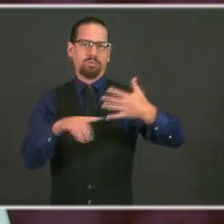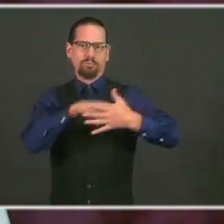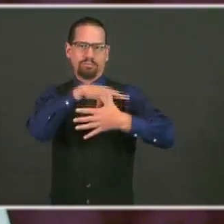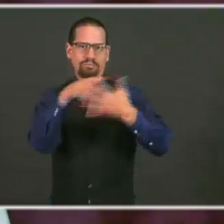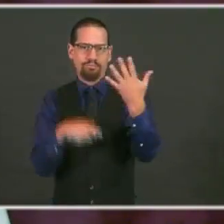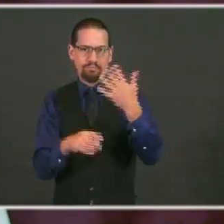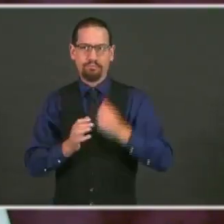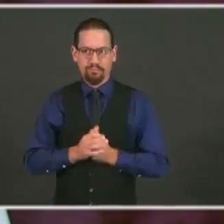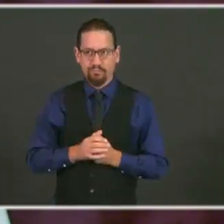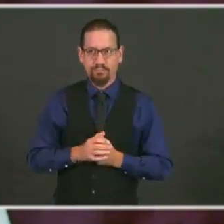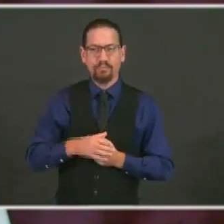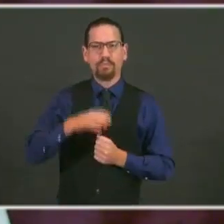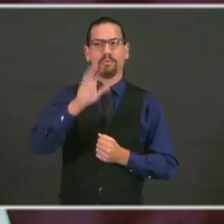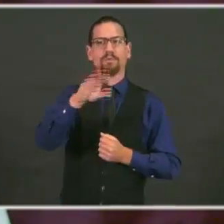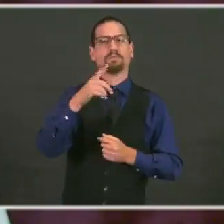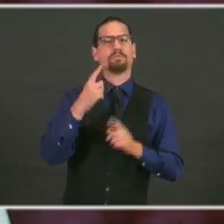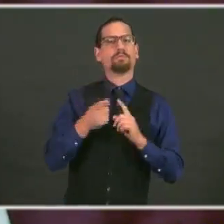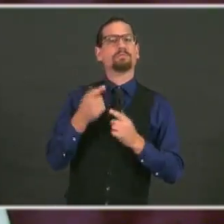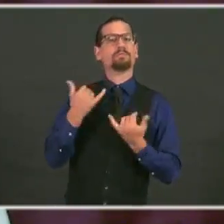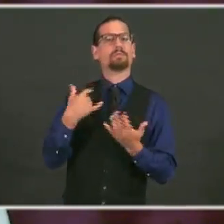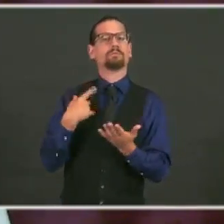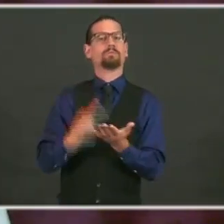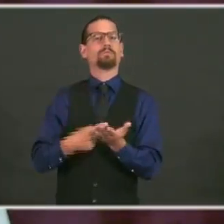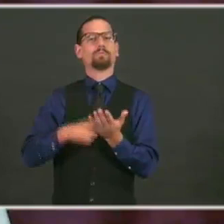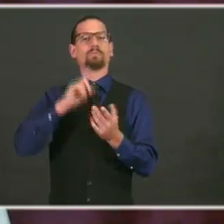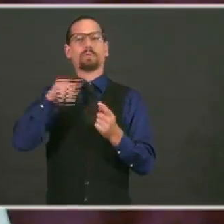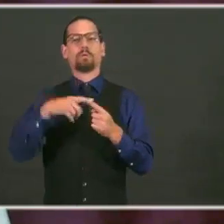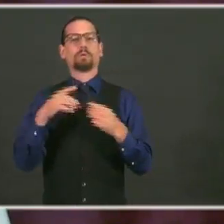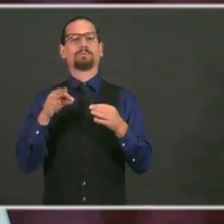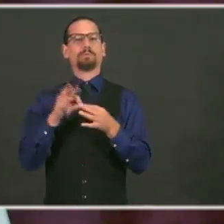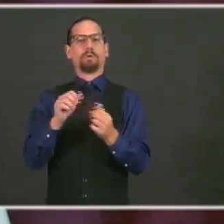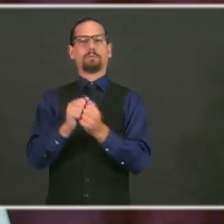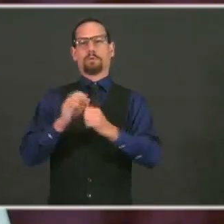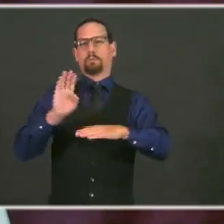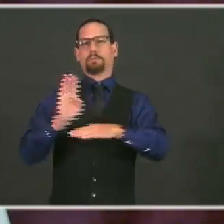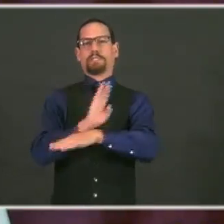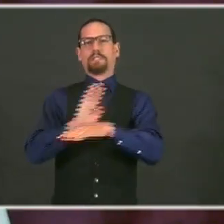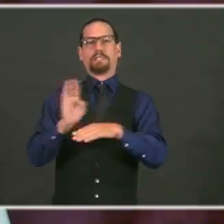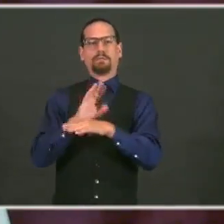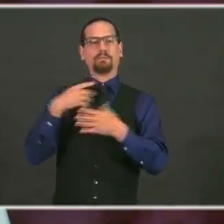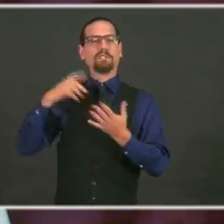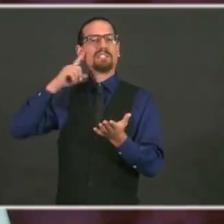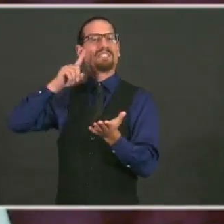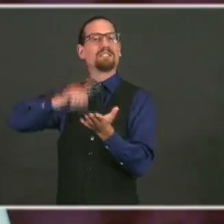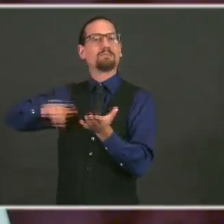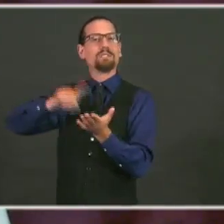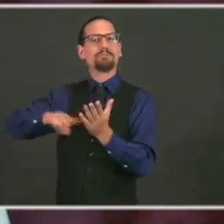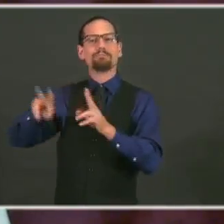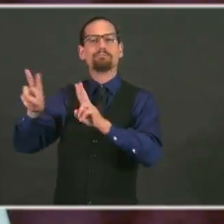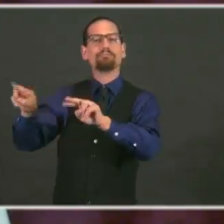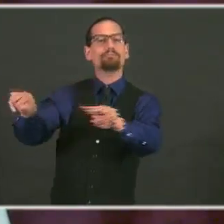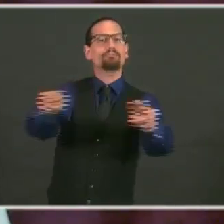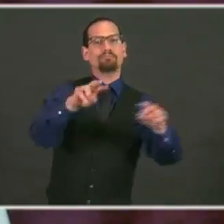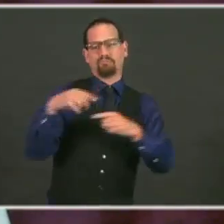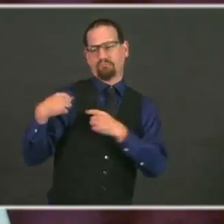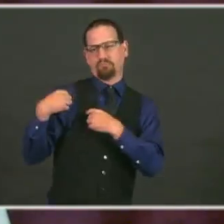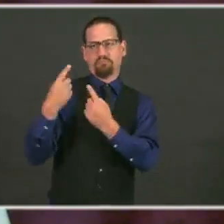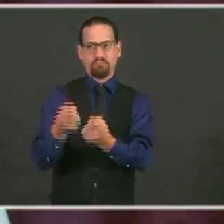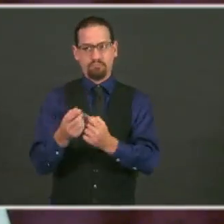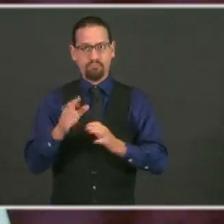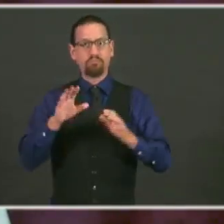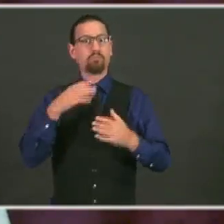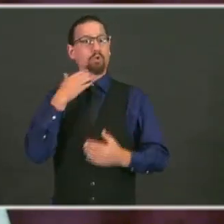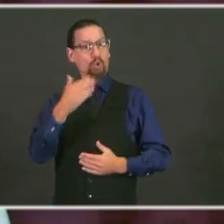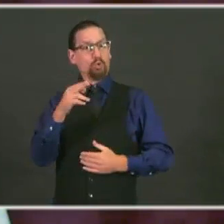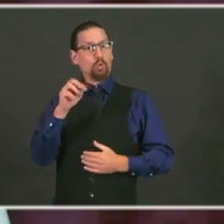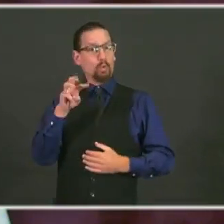report from our business inspections over the past week. Good news is we are seeing consistently excellent